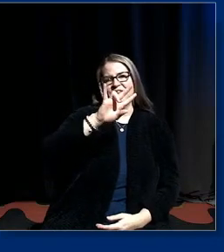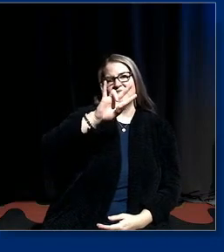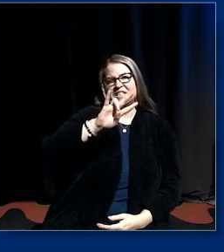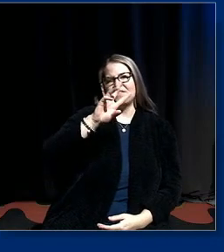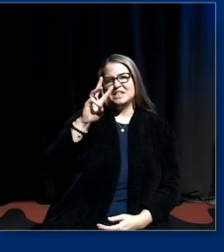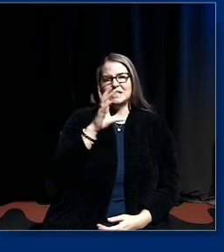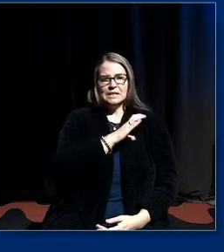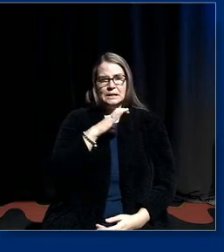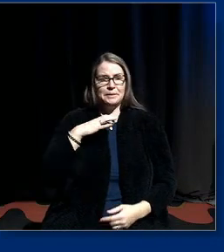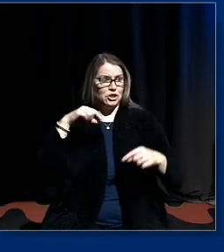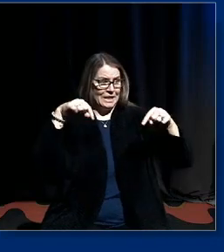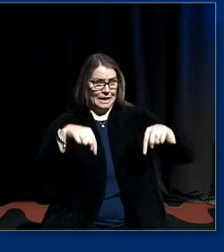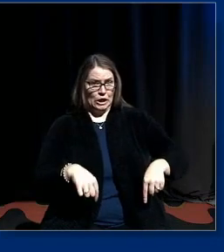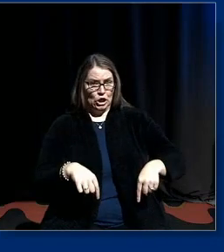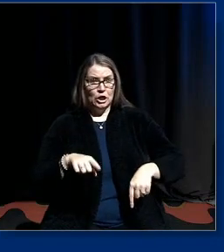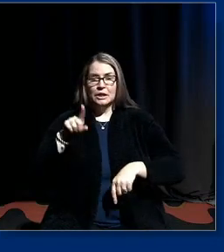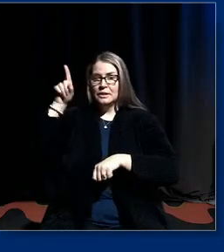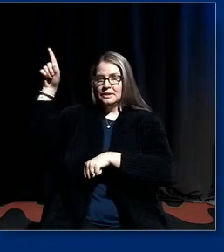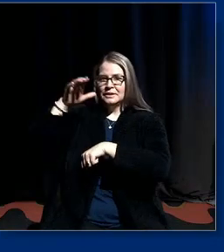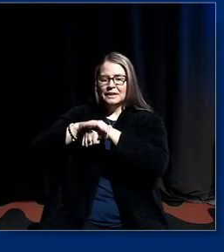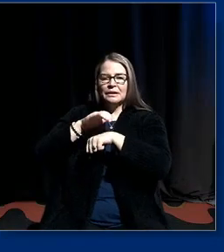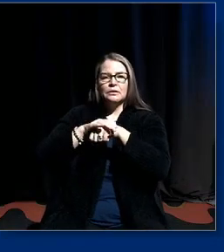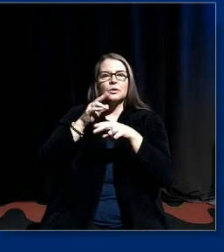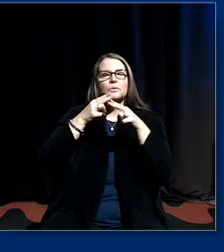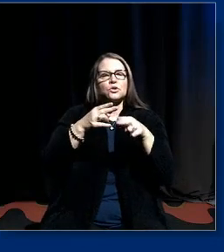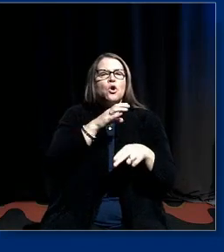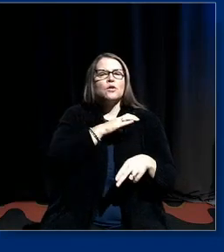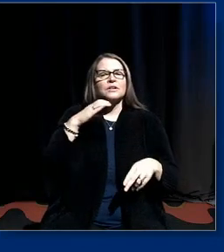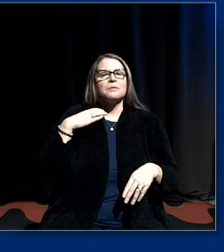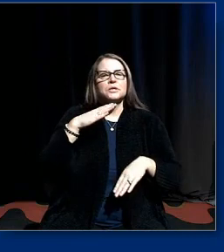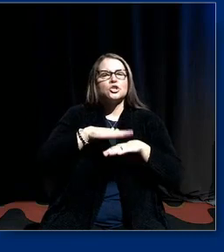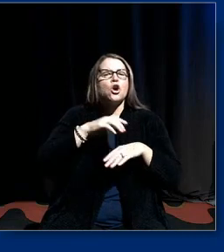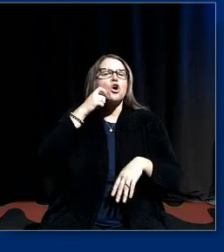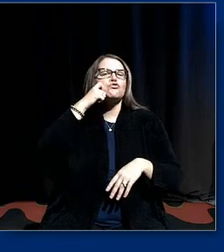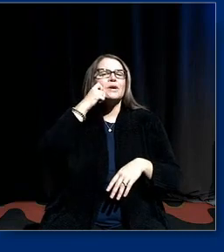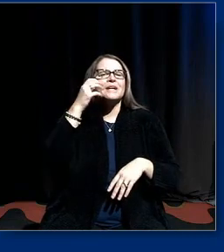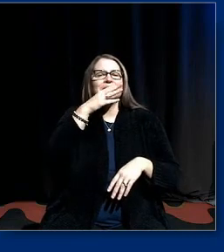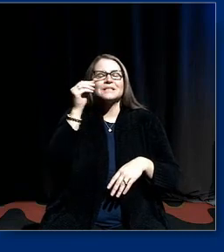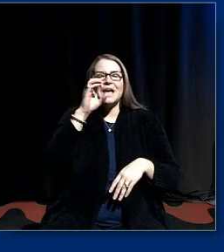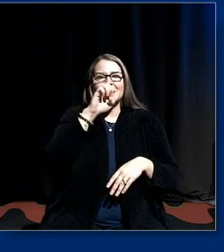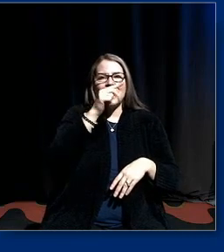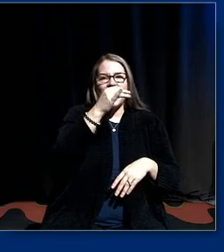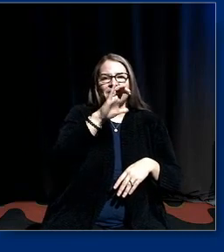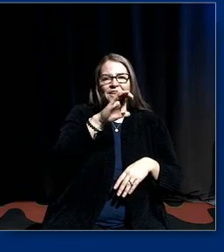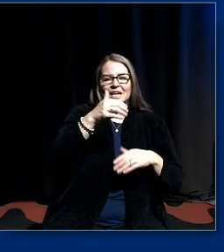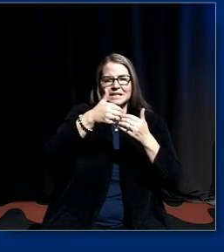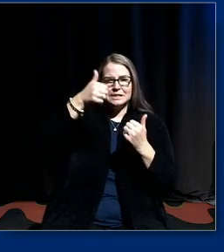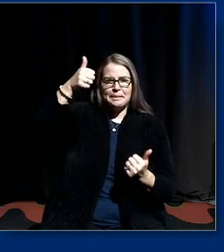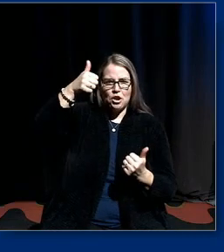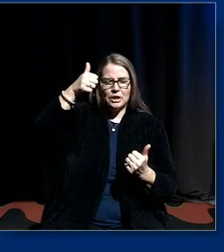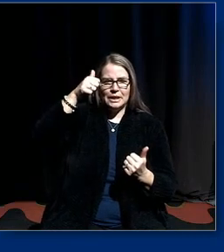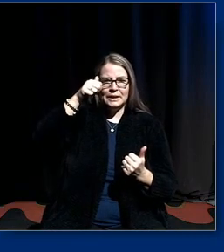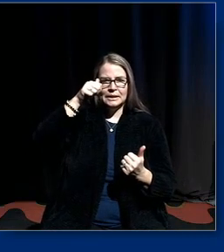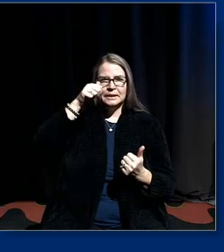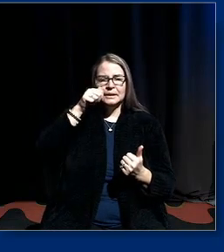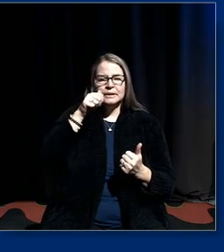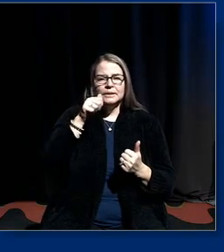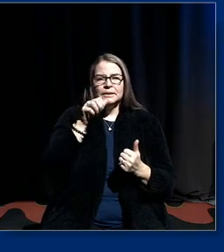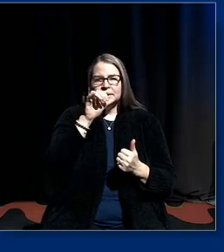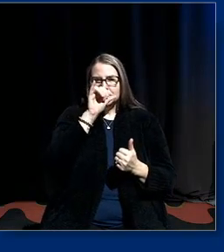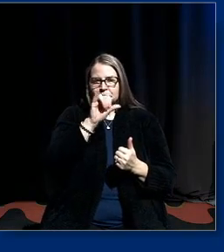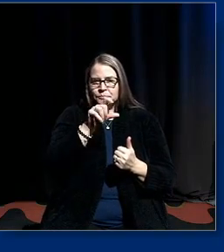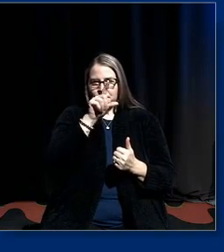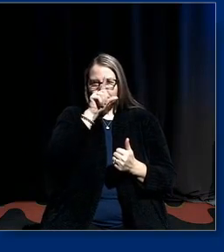here in england we had a thing called the commission on race and ethnic disparities which was um a